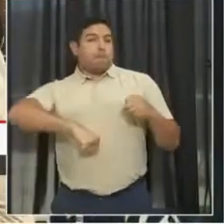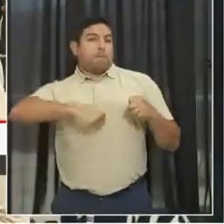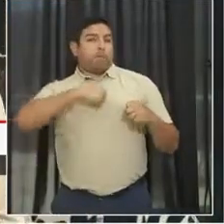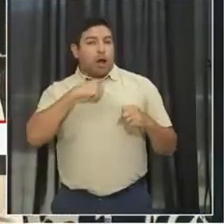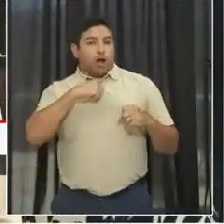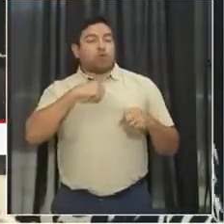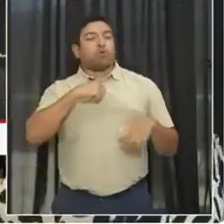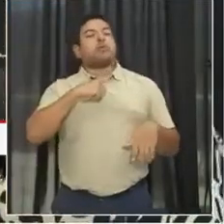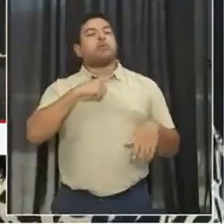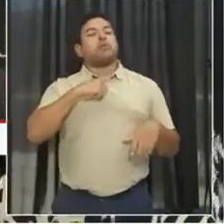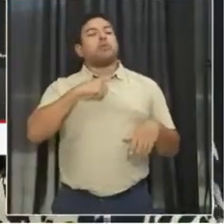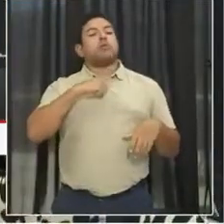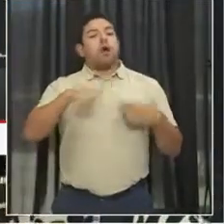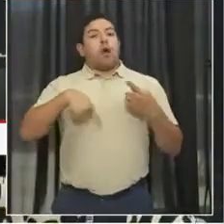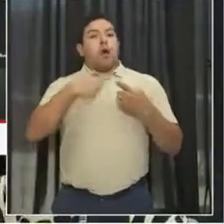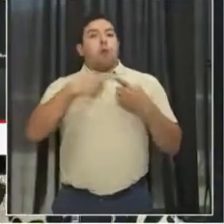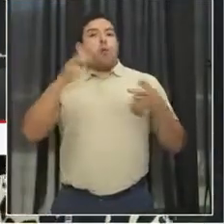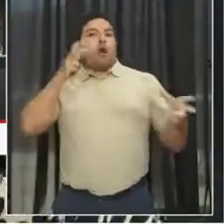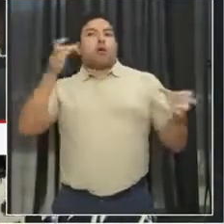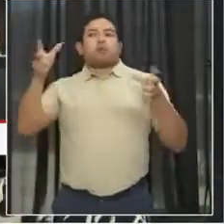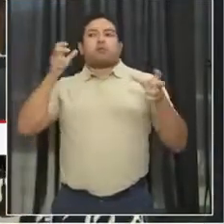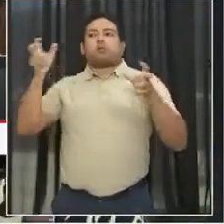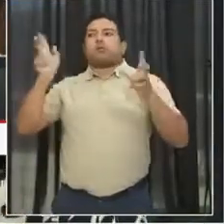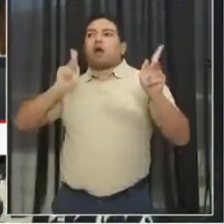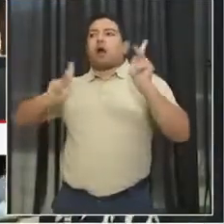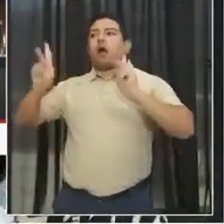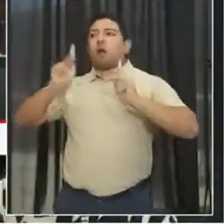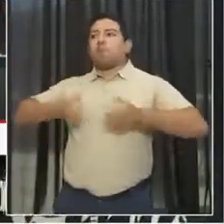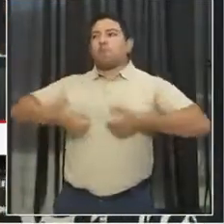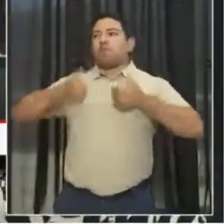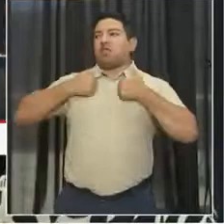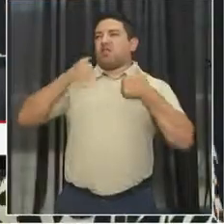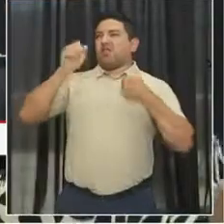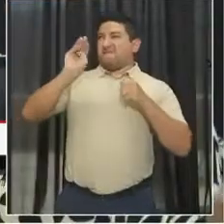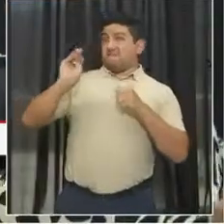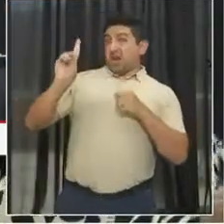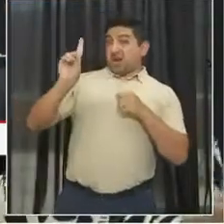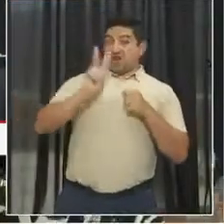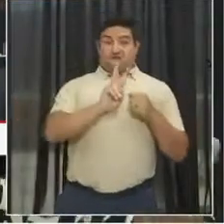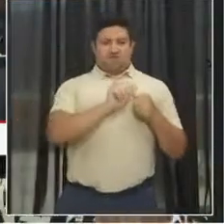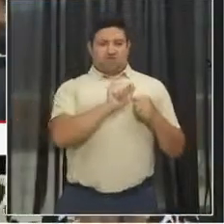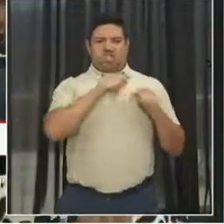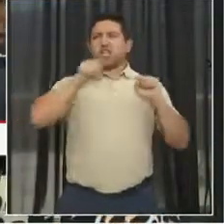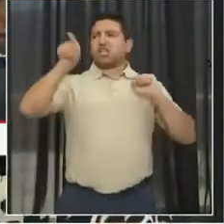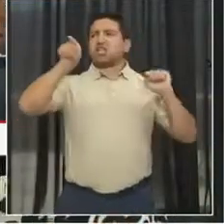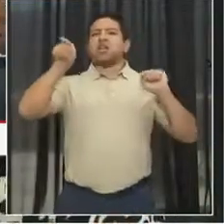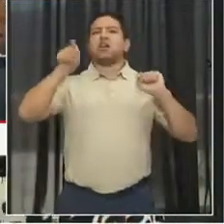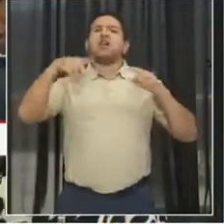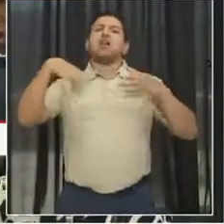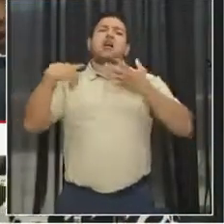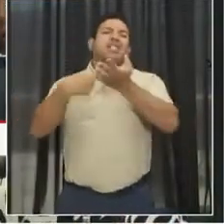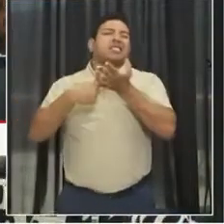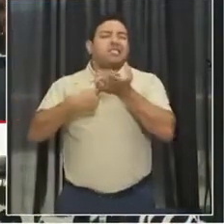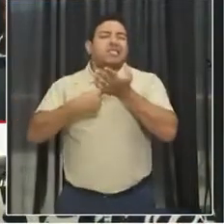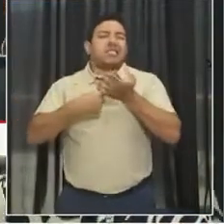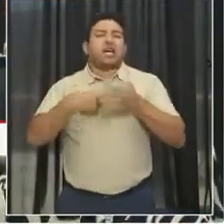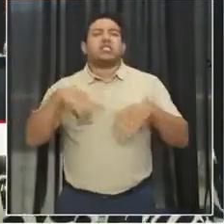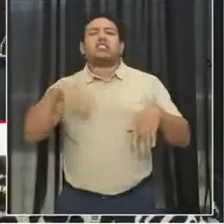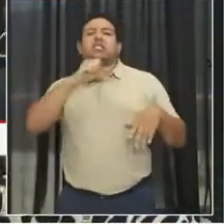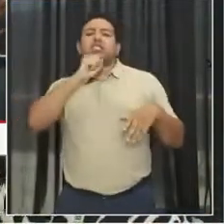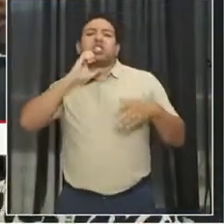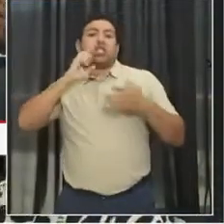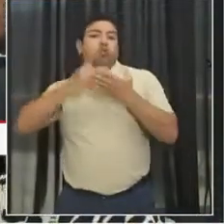is that when I hear people from other jurisdictions, Maryland, Virginia, and they're talking about their senior